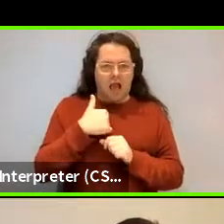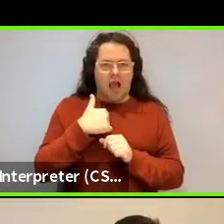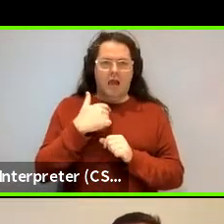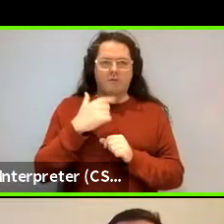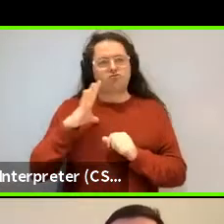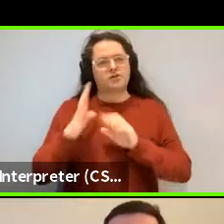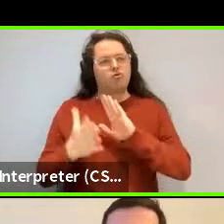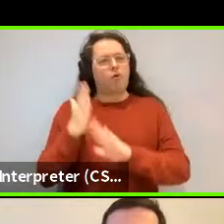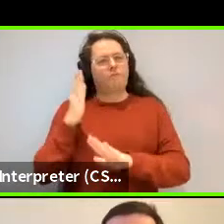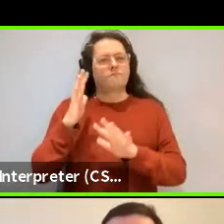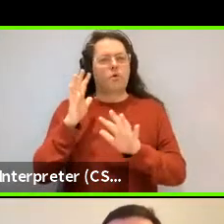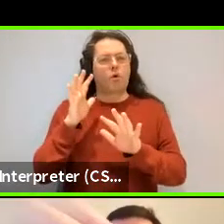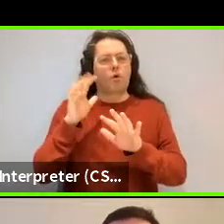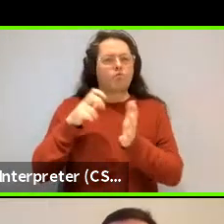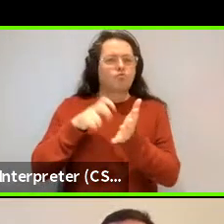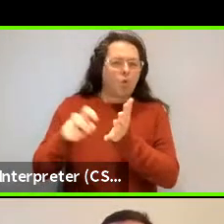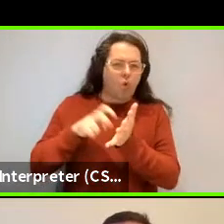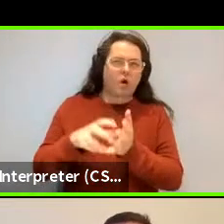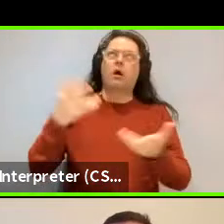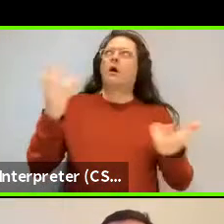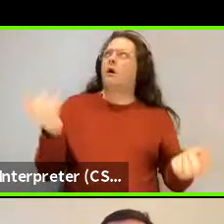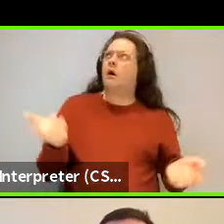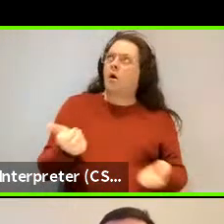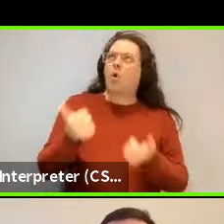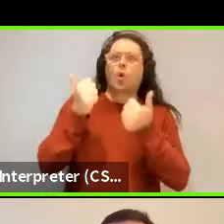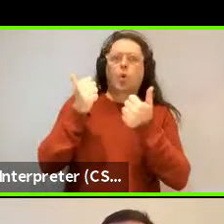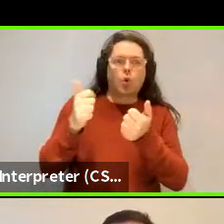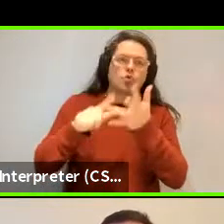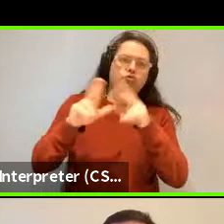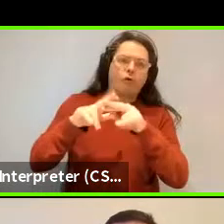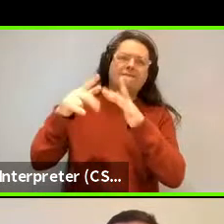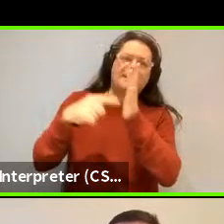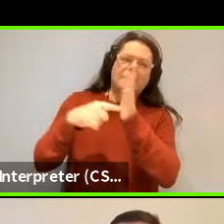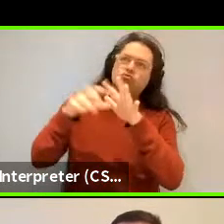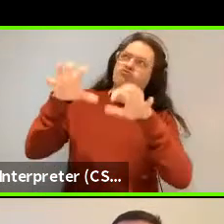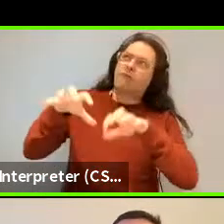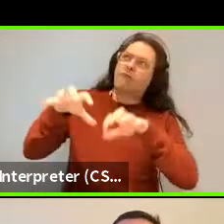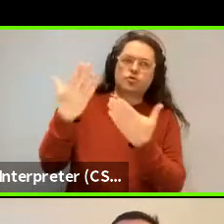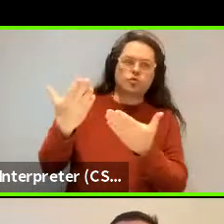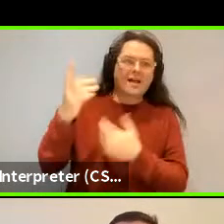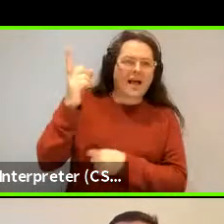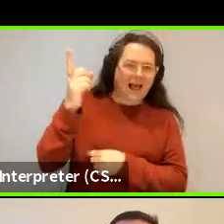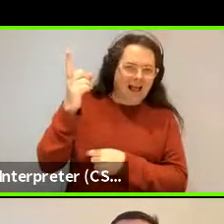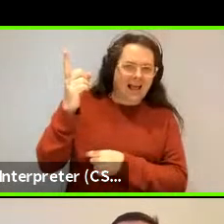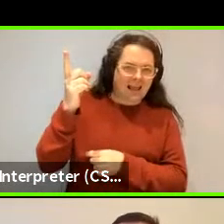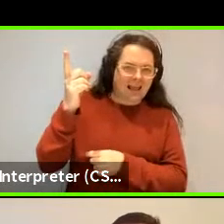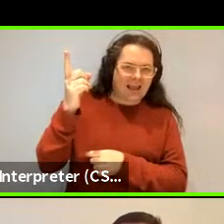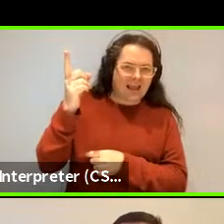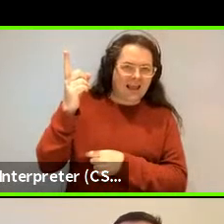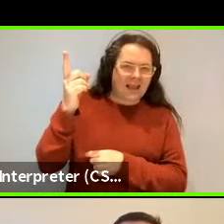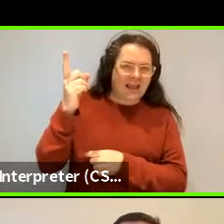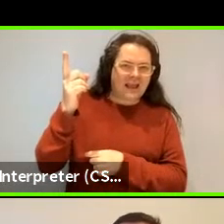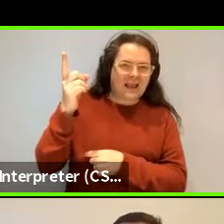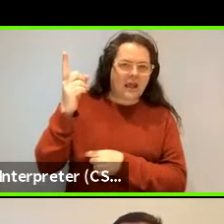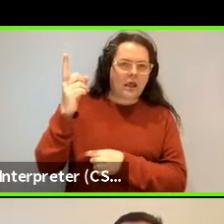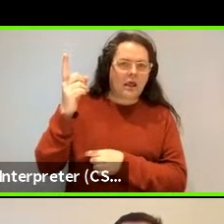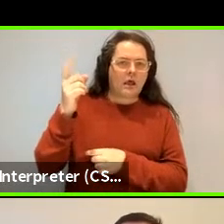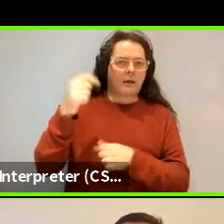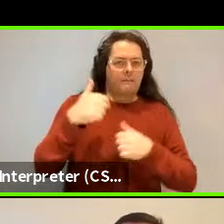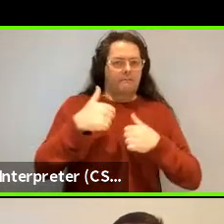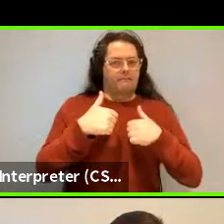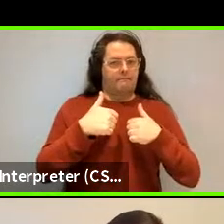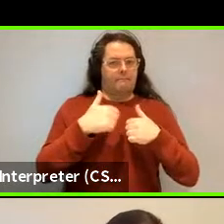go for a walk and I'm like, Oh, well, it's good of it to rain today, isn't it? You know? And I have this sort of sense that that's okay. And my contract and